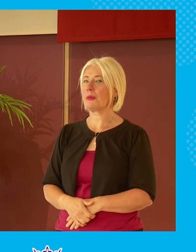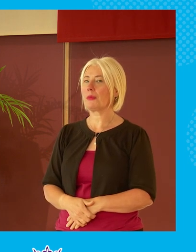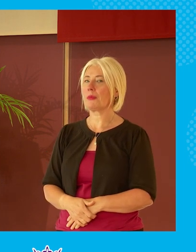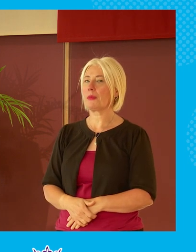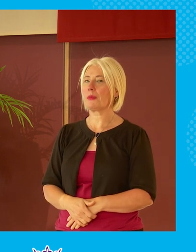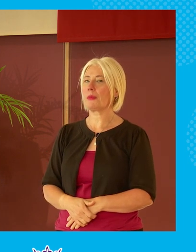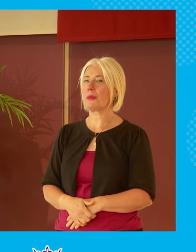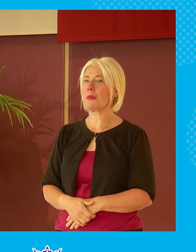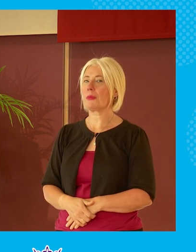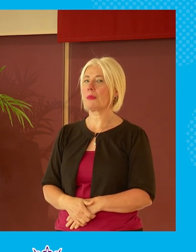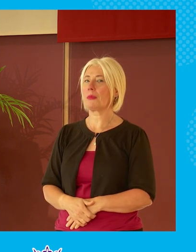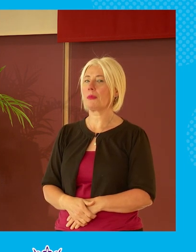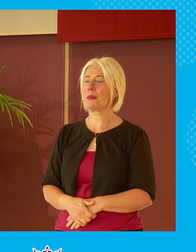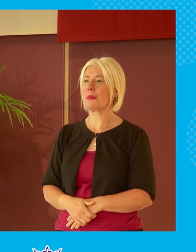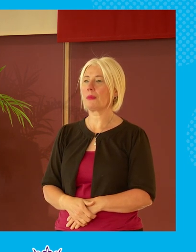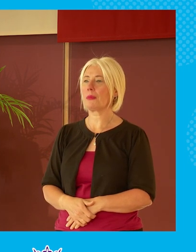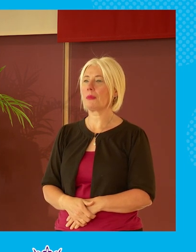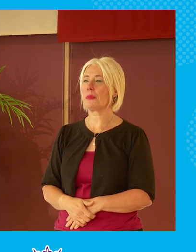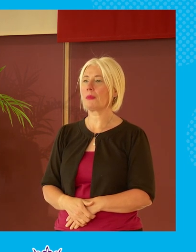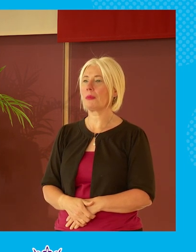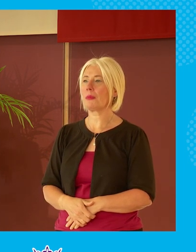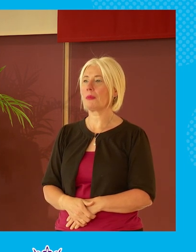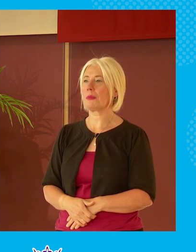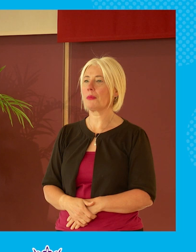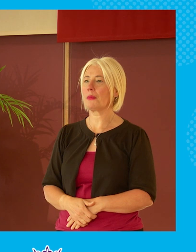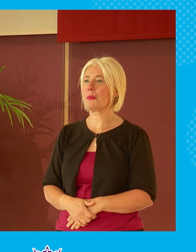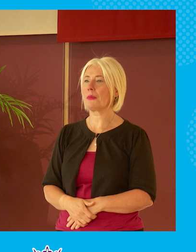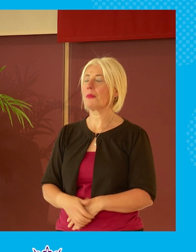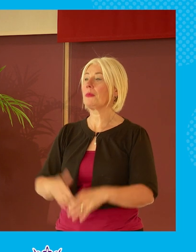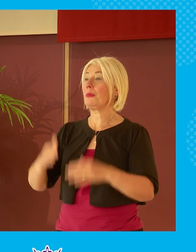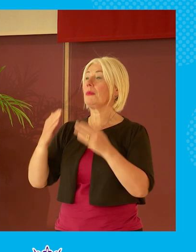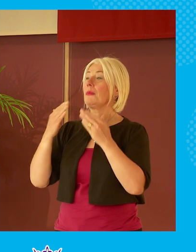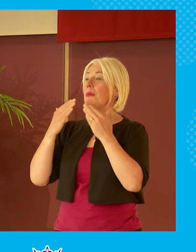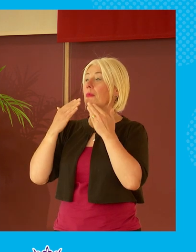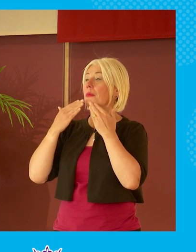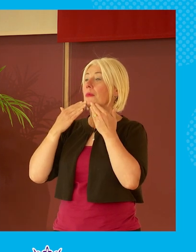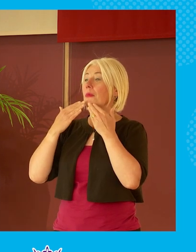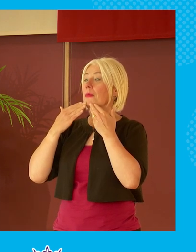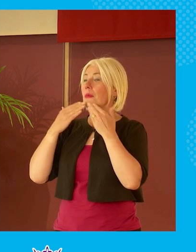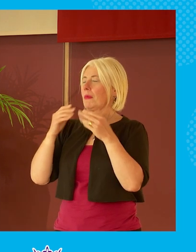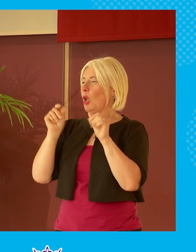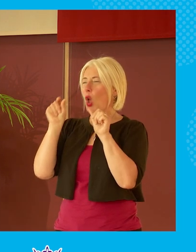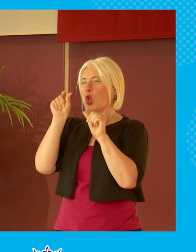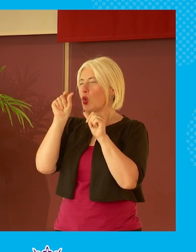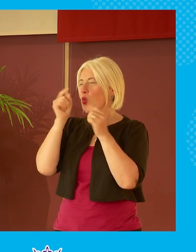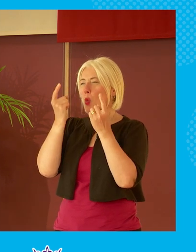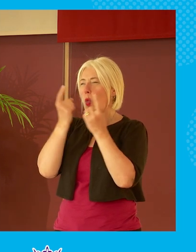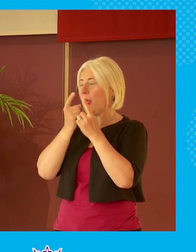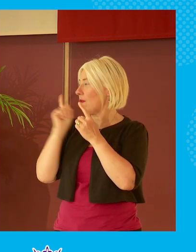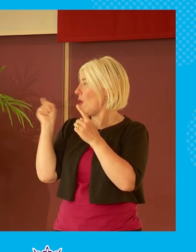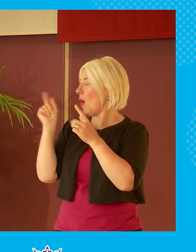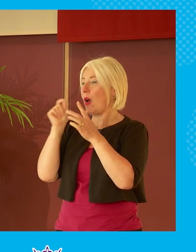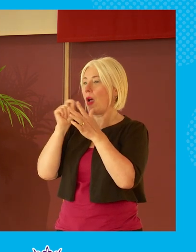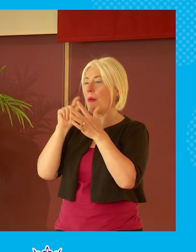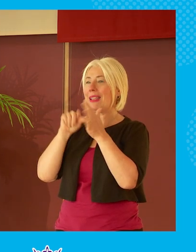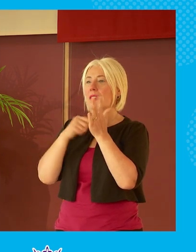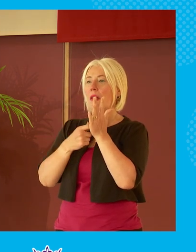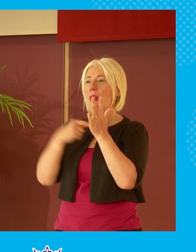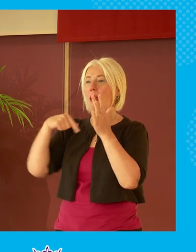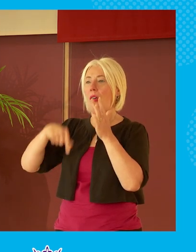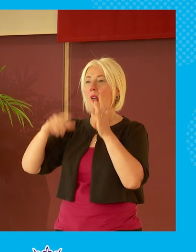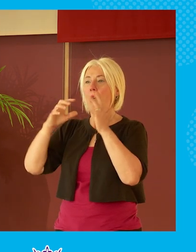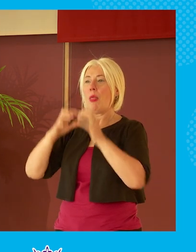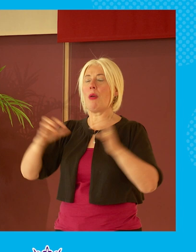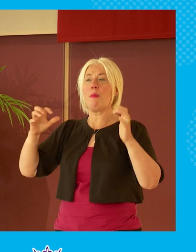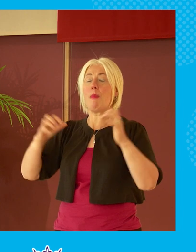okay thanks i am um just as a small point to pick up on peter the parliament was never meant